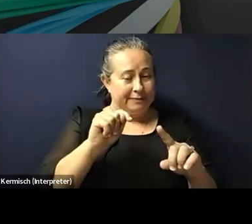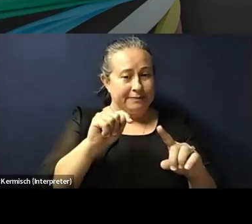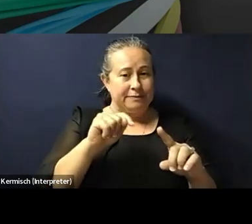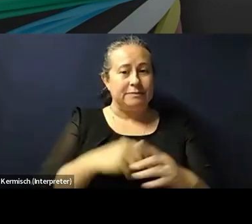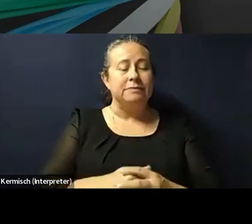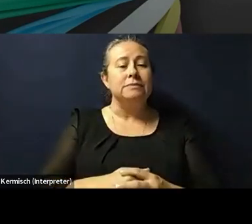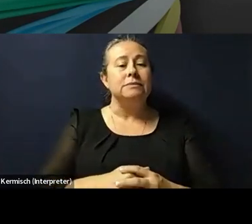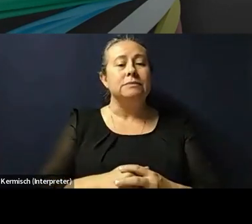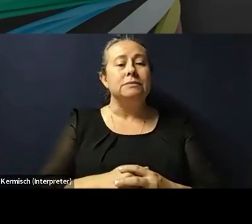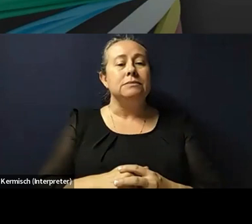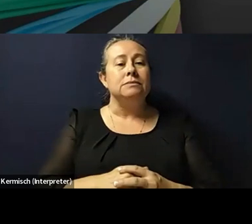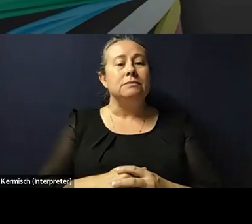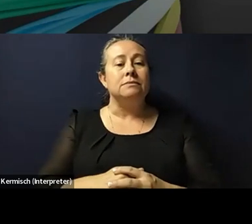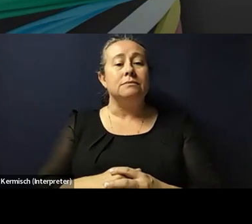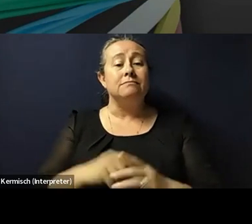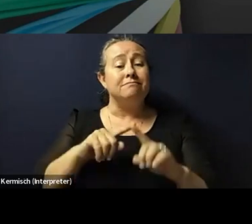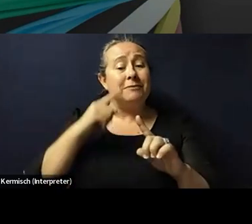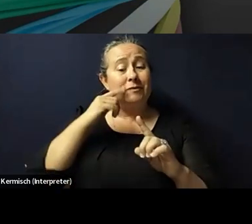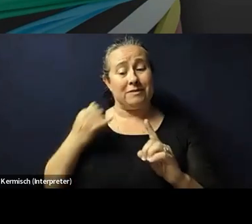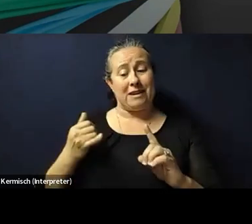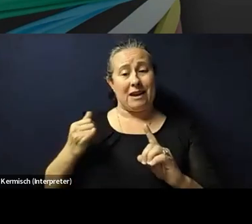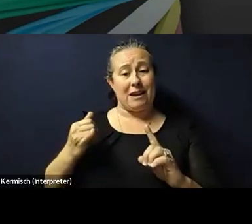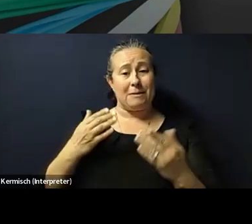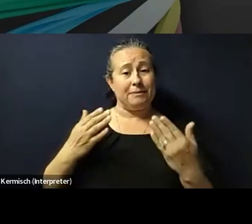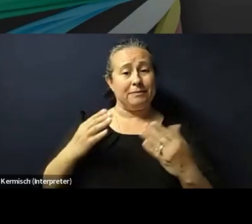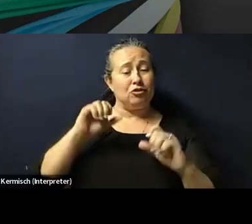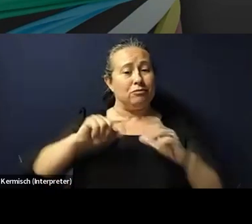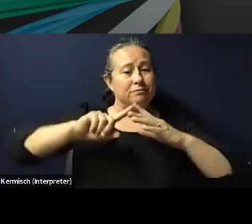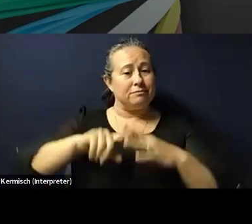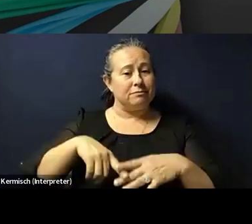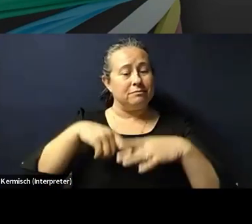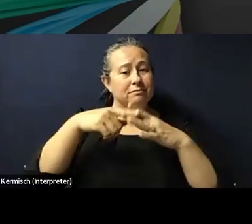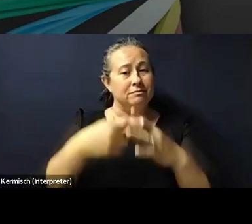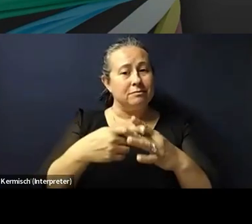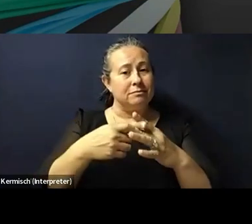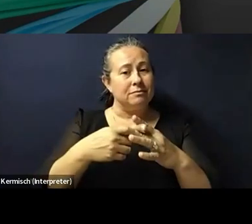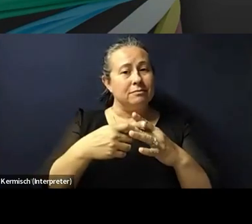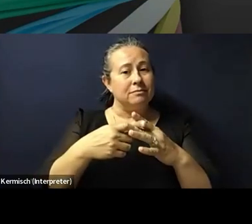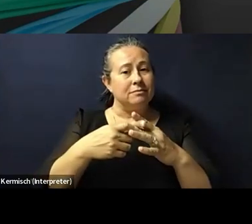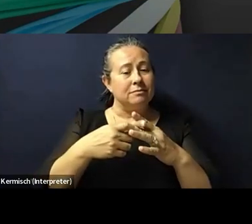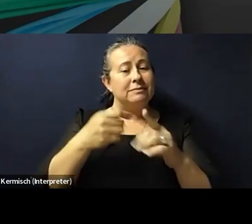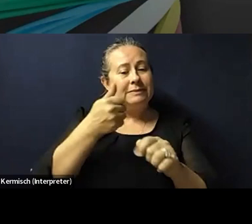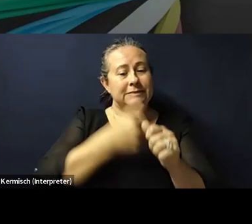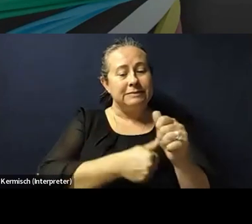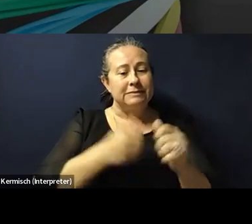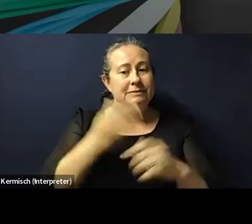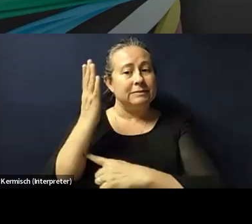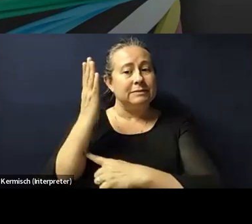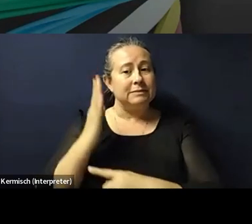But in the meantime, I thought maybe we could kick things off just by having each of the speakers